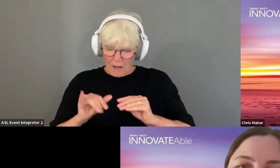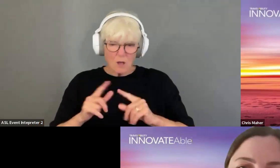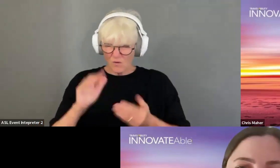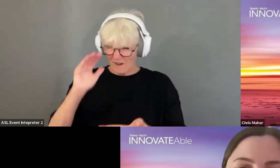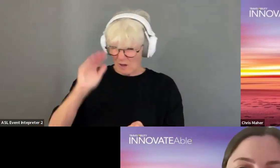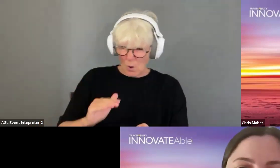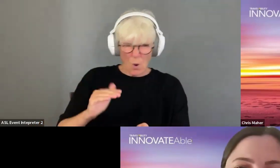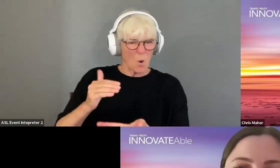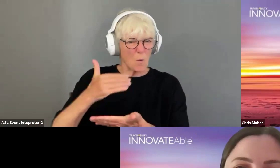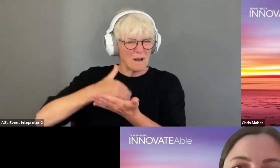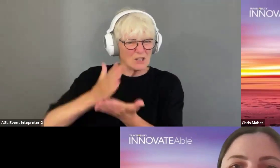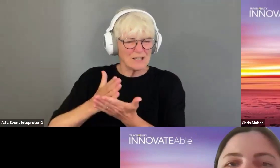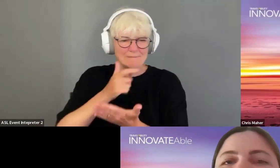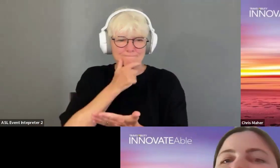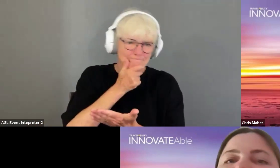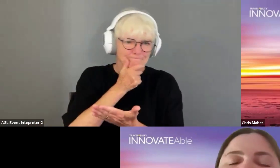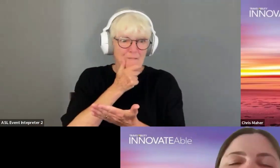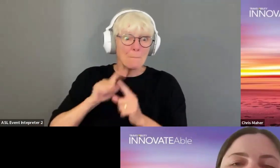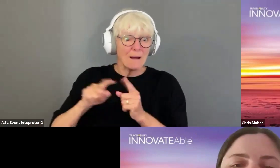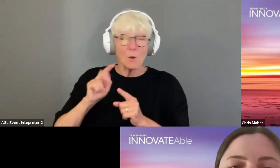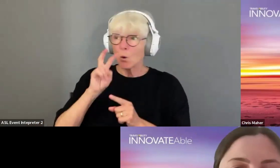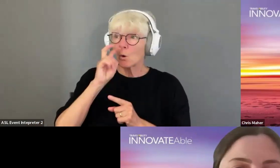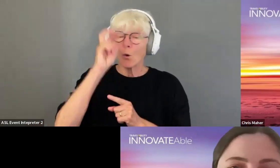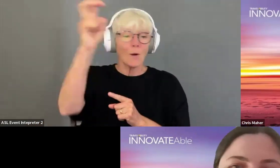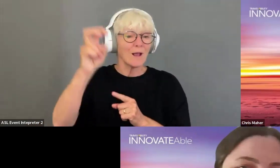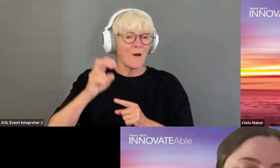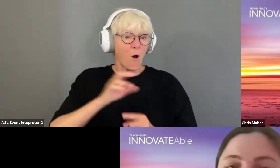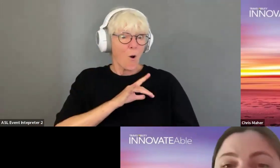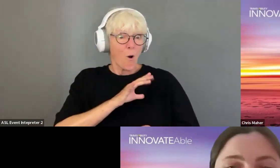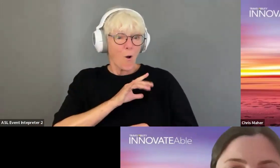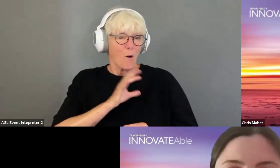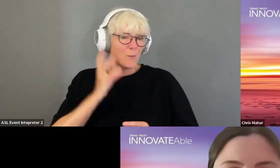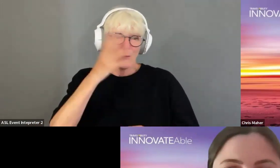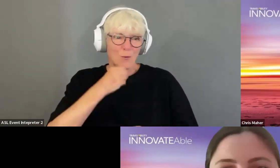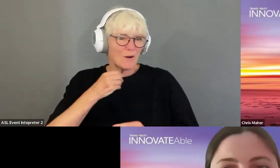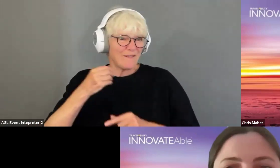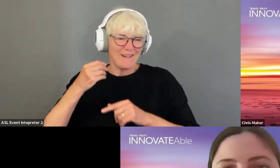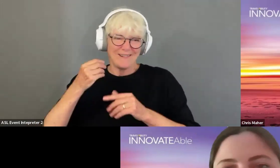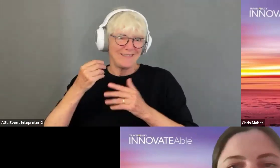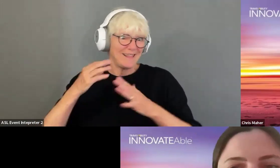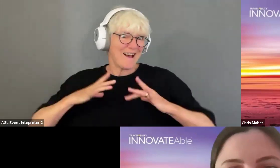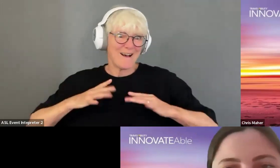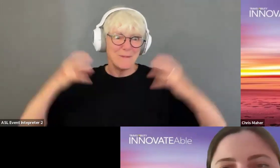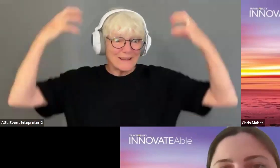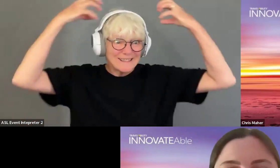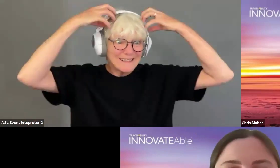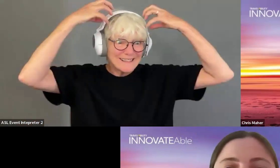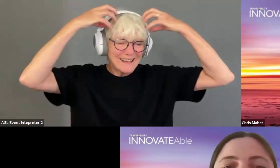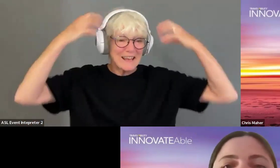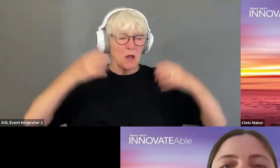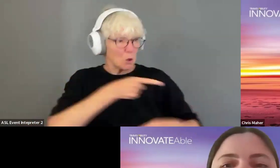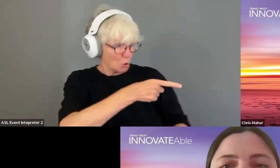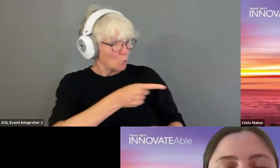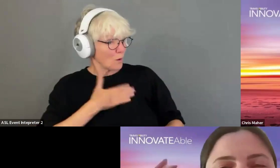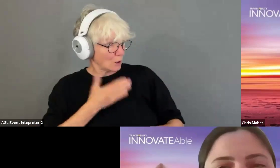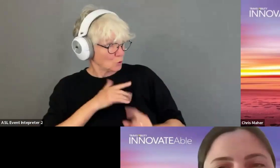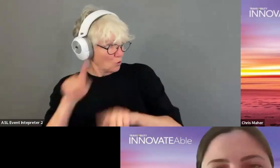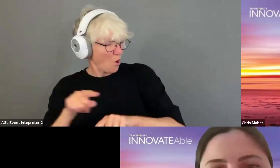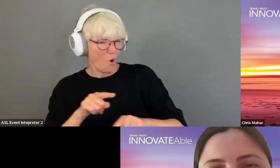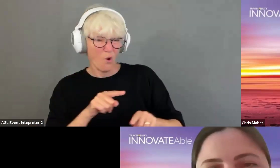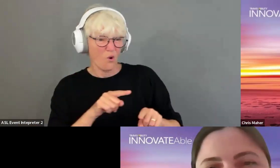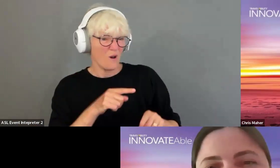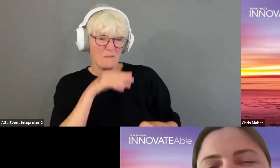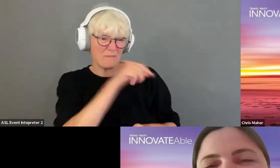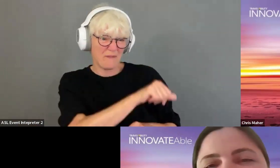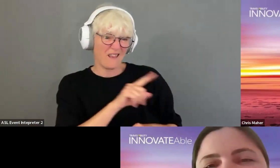but you're going to kind of an attractive destination, um, and there's care who are like, yeah, sure. go to Disney world for a hundred bucks a day. Great. Um, if you're